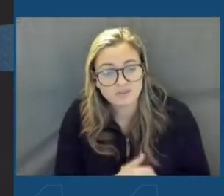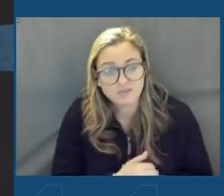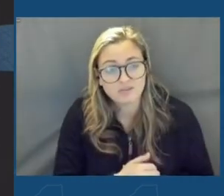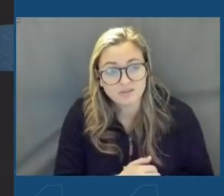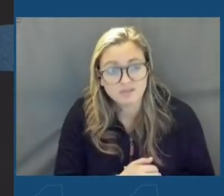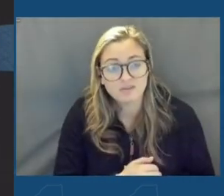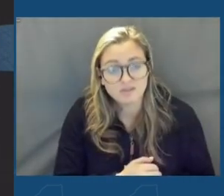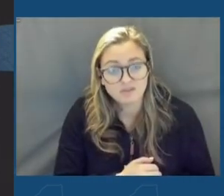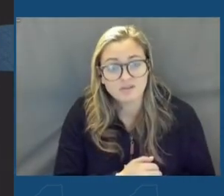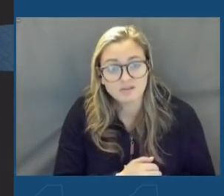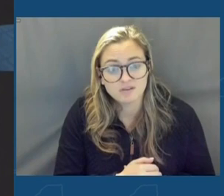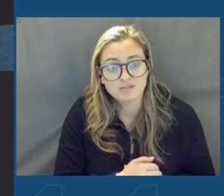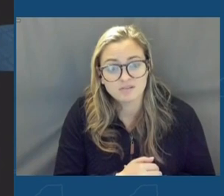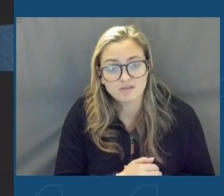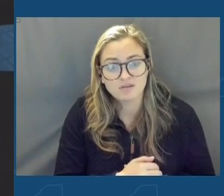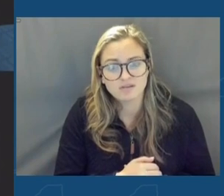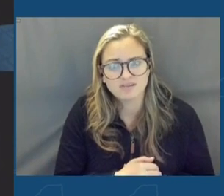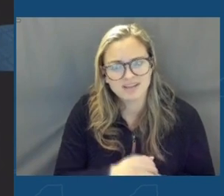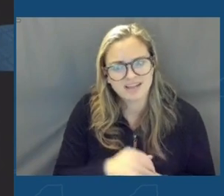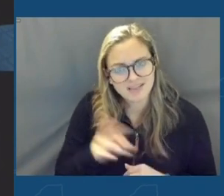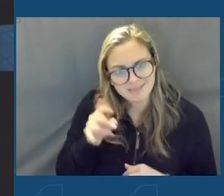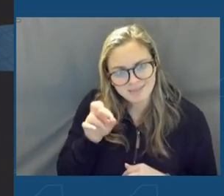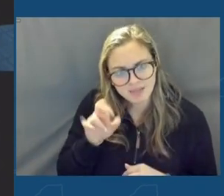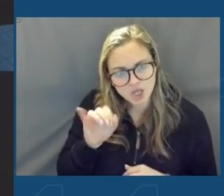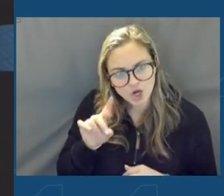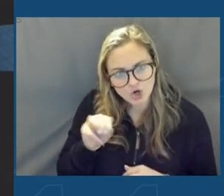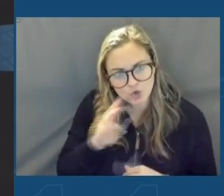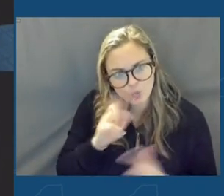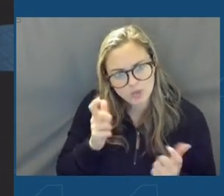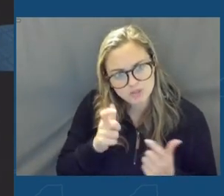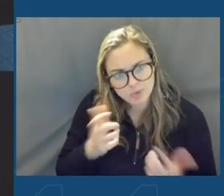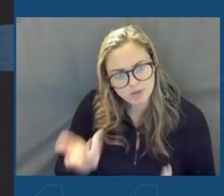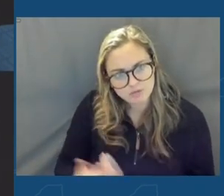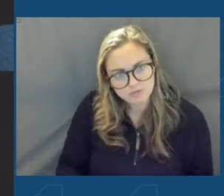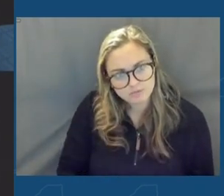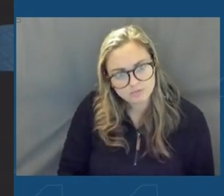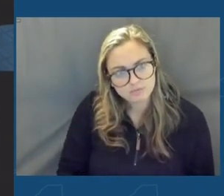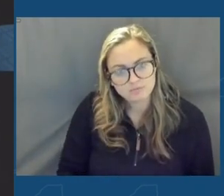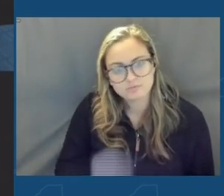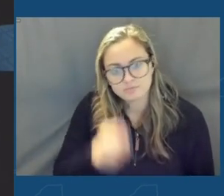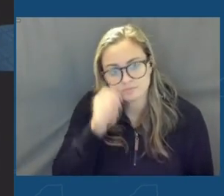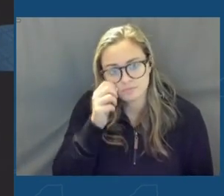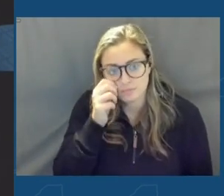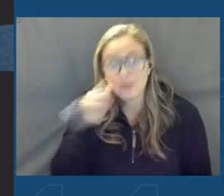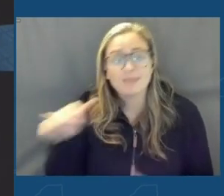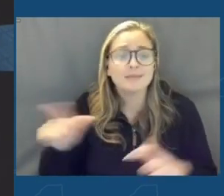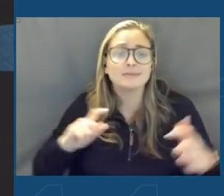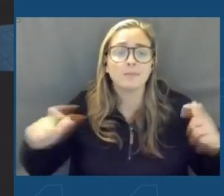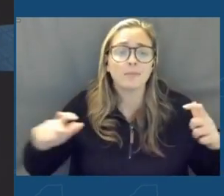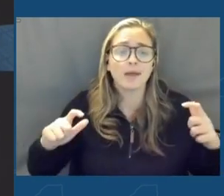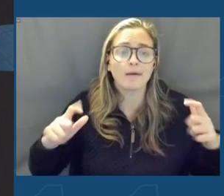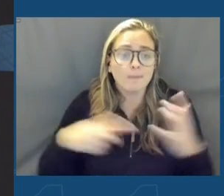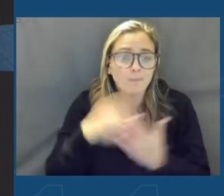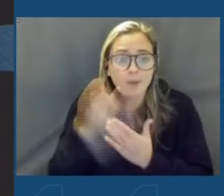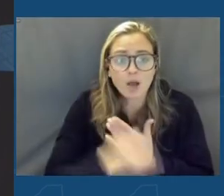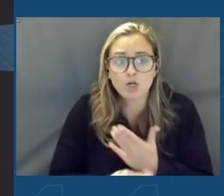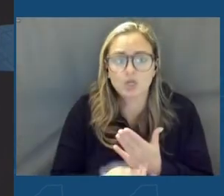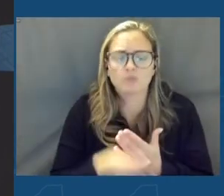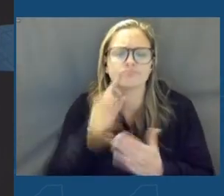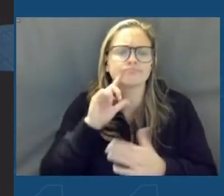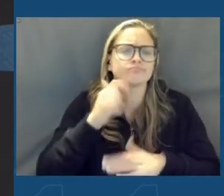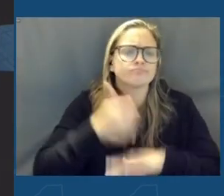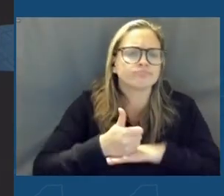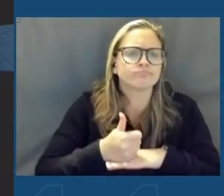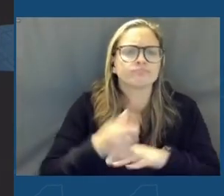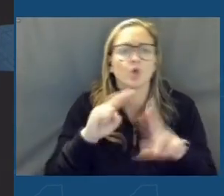It'll make the Carrier Dome look kind of small here in central New York. And this massive project will be built with